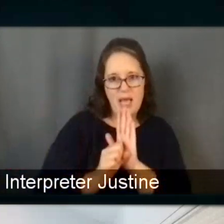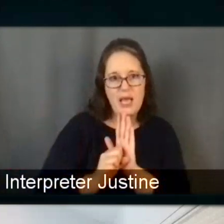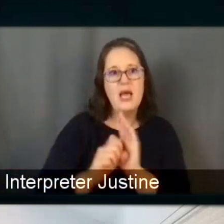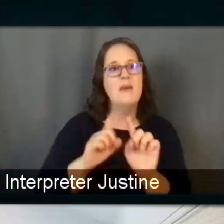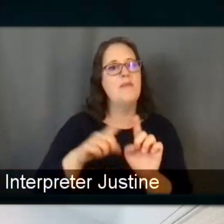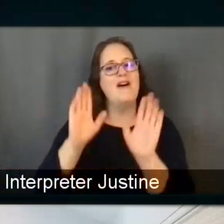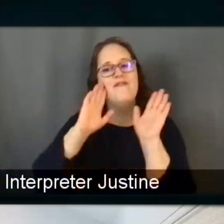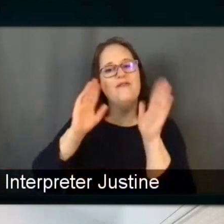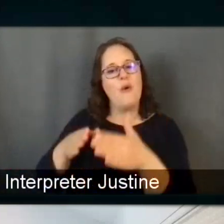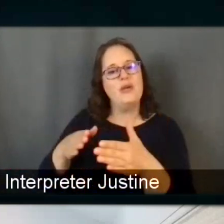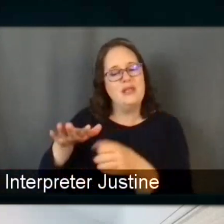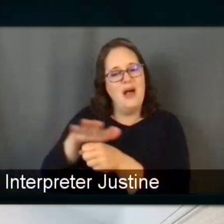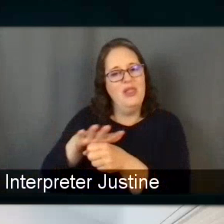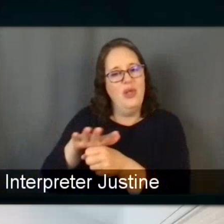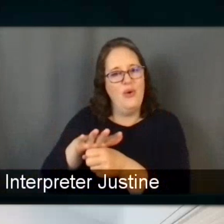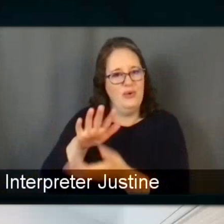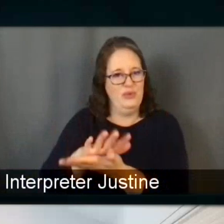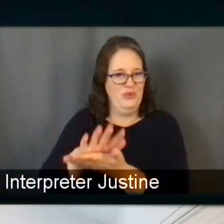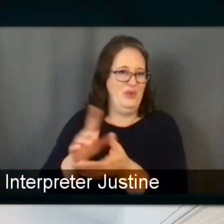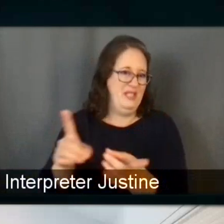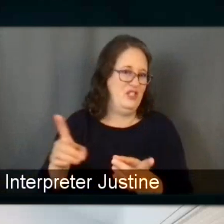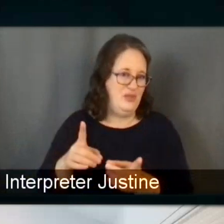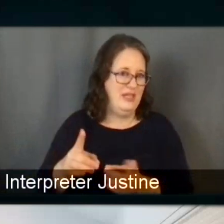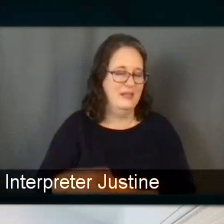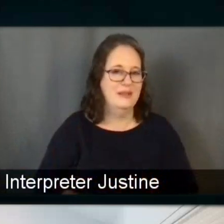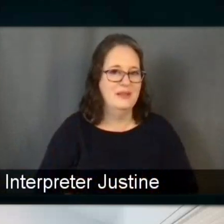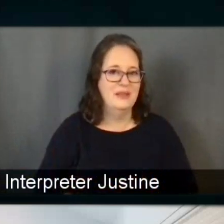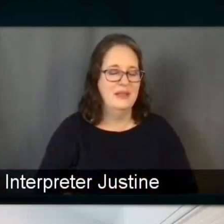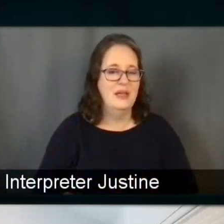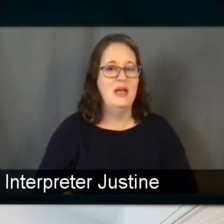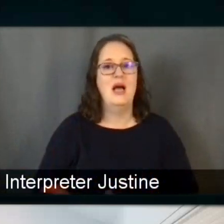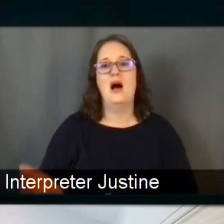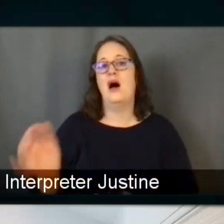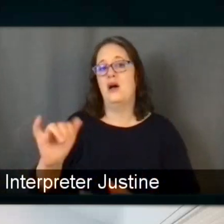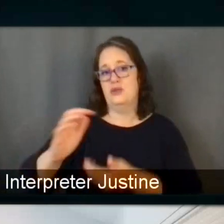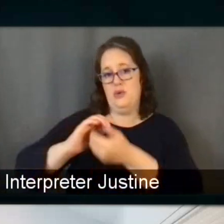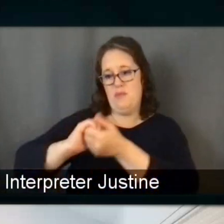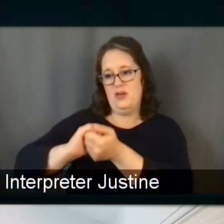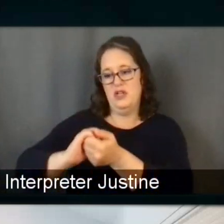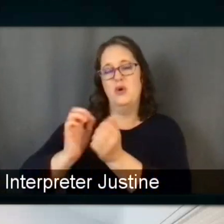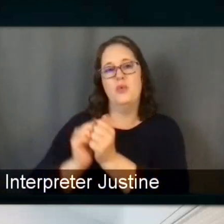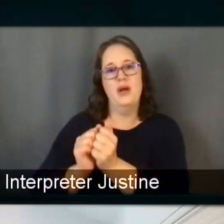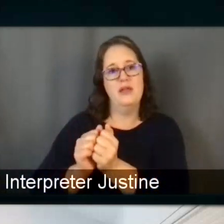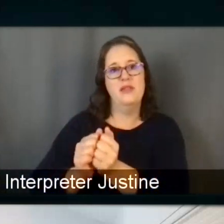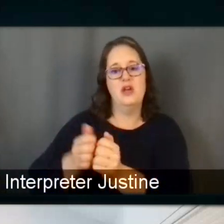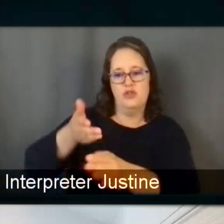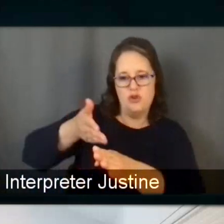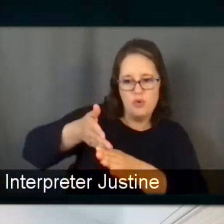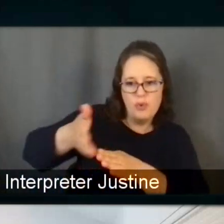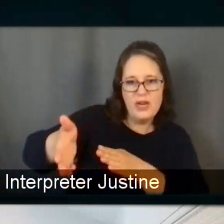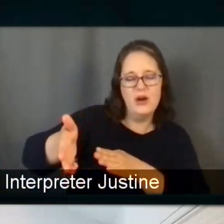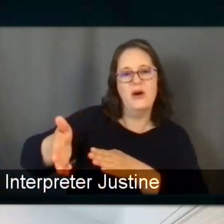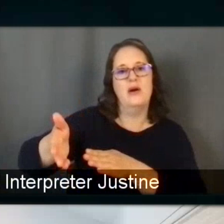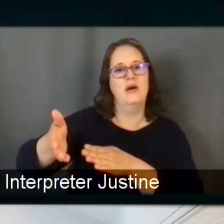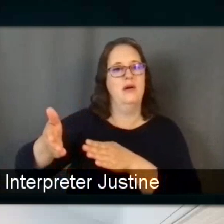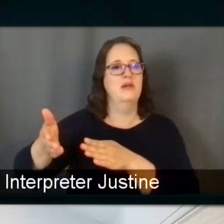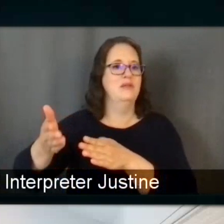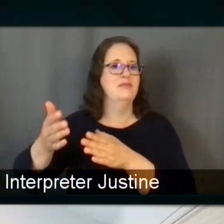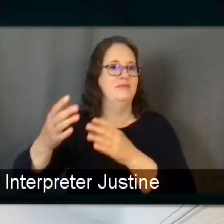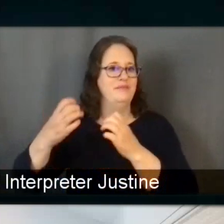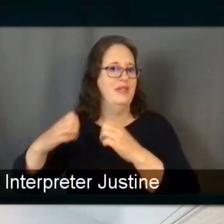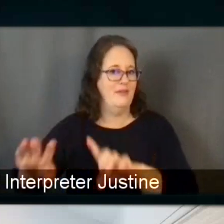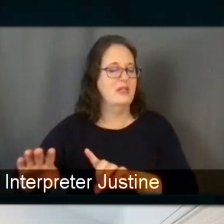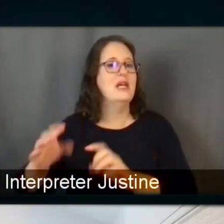Yeah. And and a lot of times it's in partnership with their career and technical education efforts. A lot of districts have